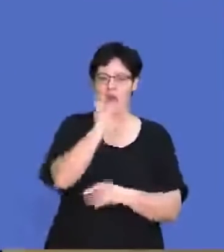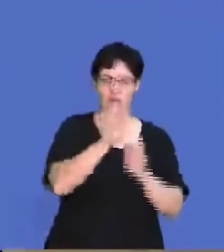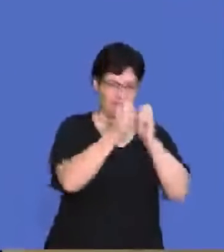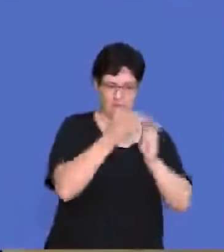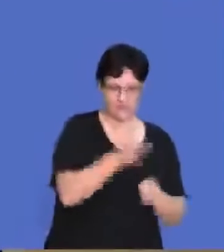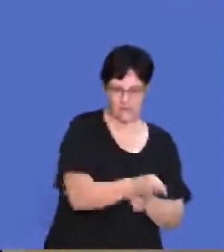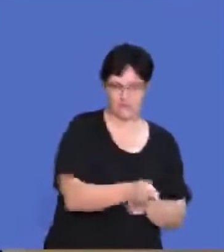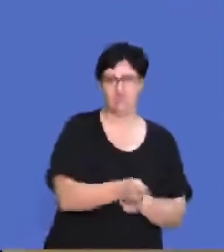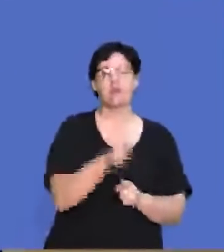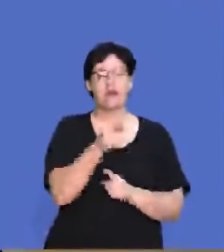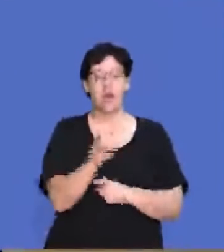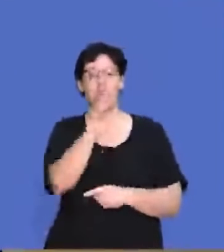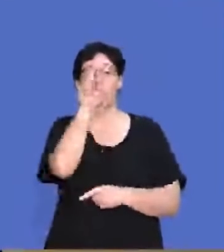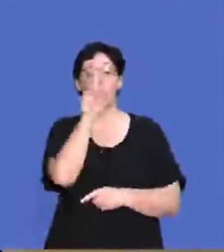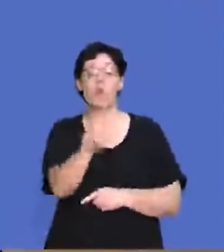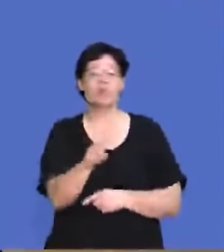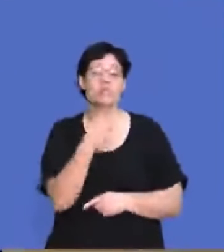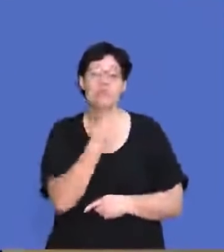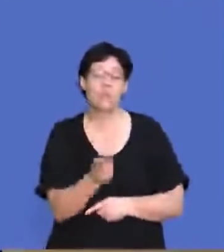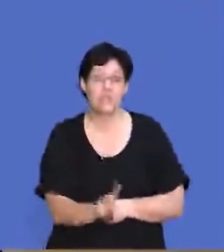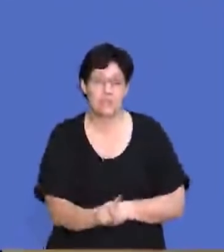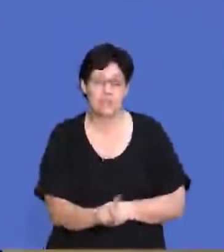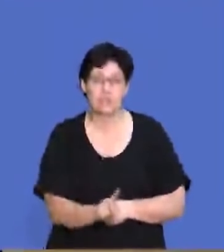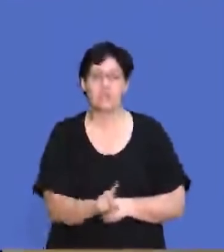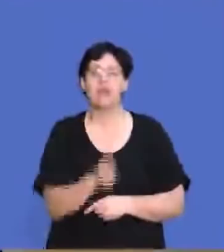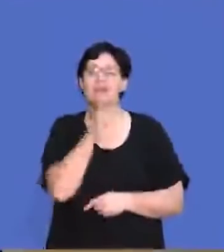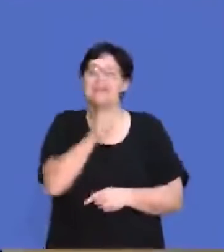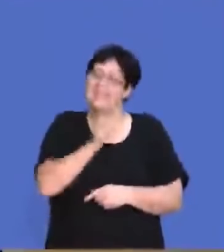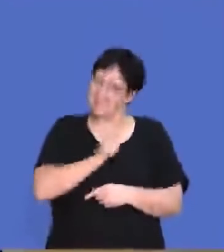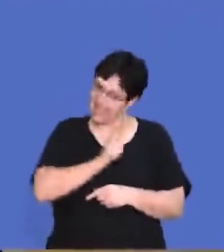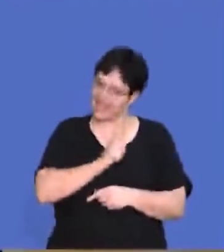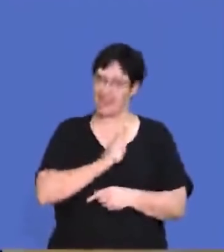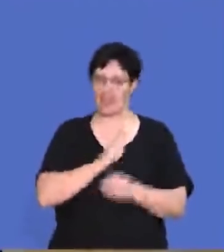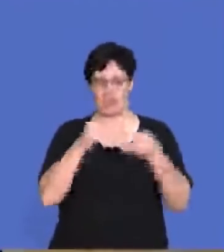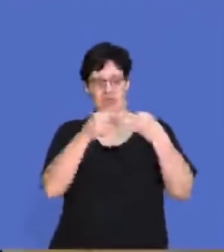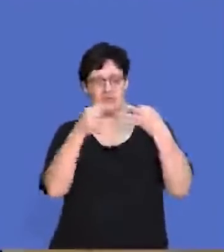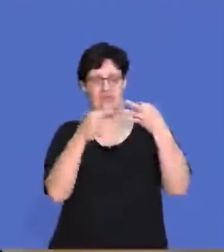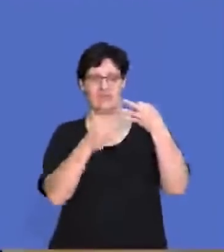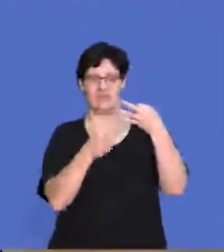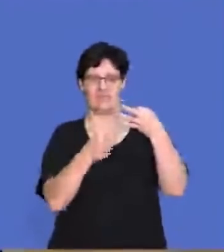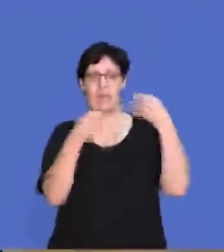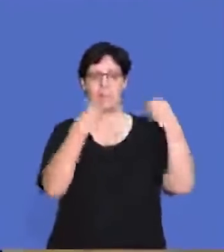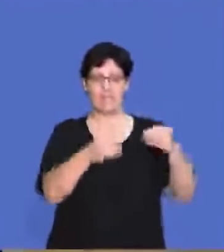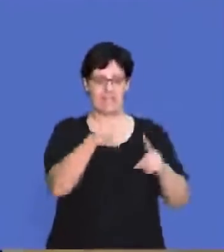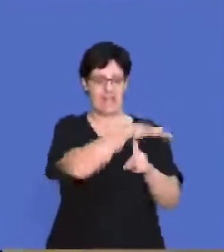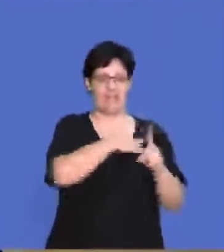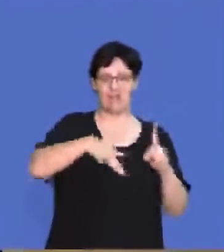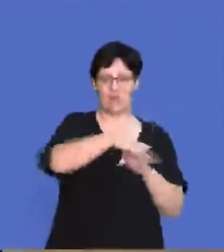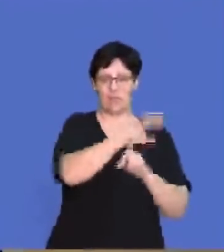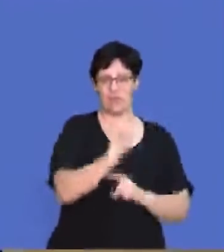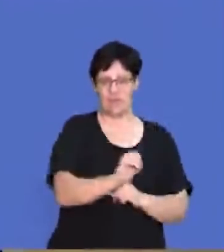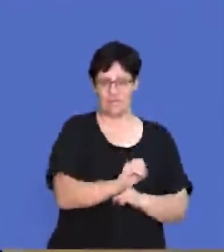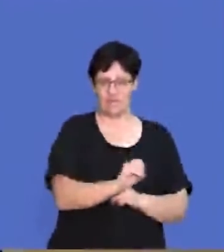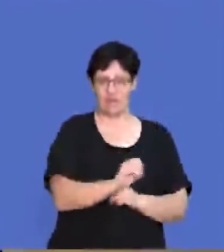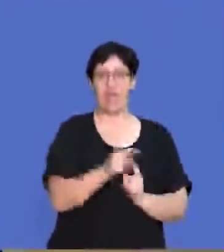manufacturers, where the question was asking us, tell us about the three different business environments that we